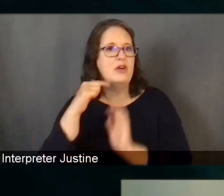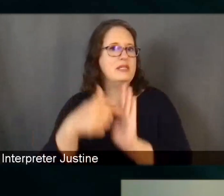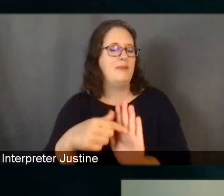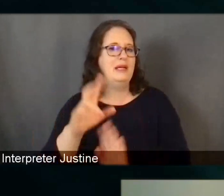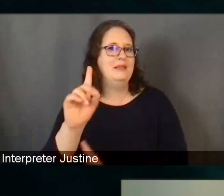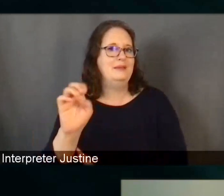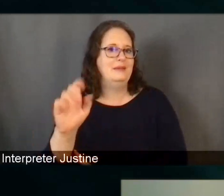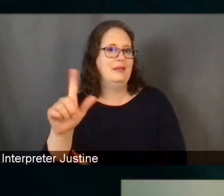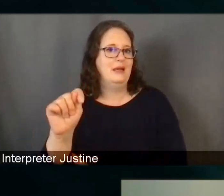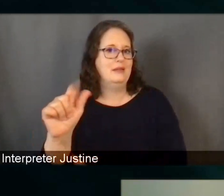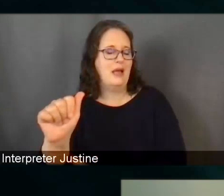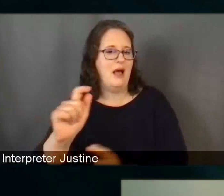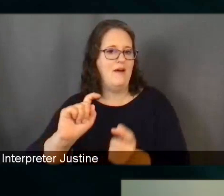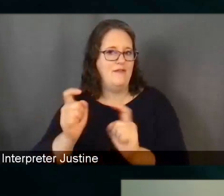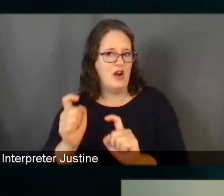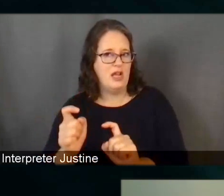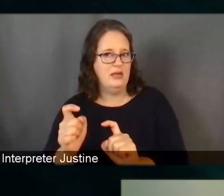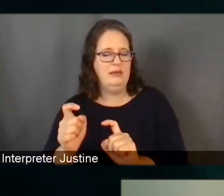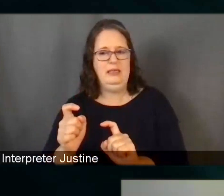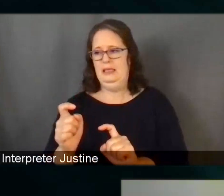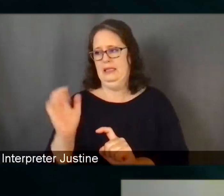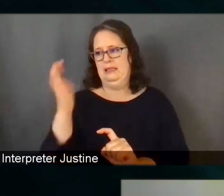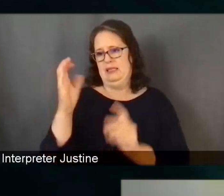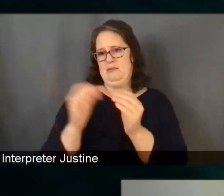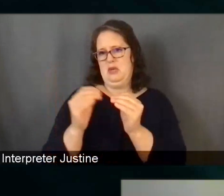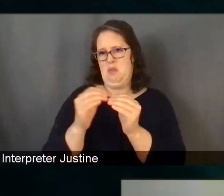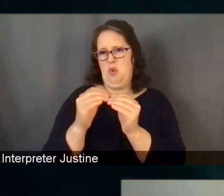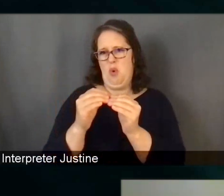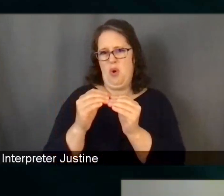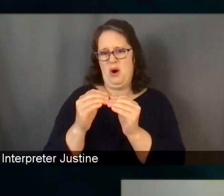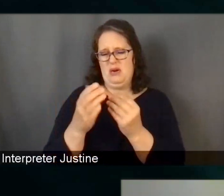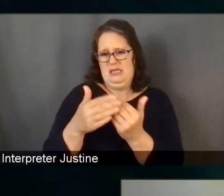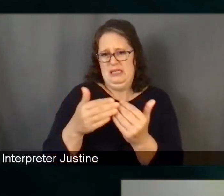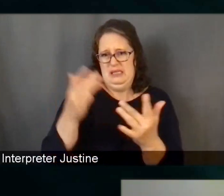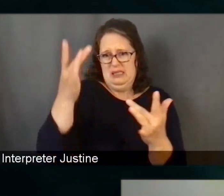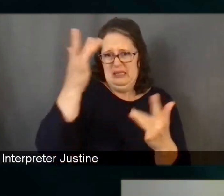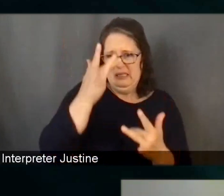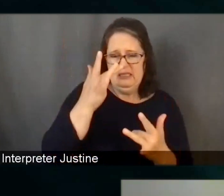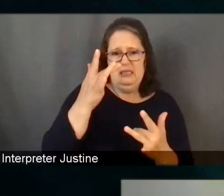more infectious, whether they're necessarily more